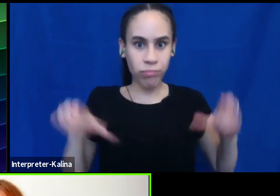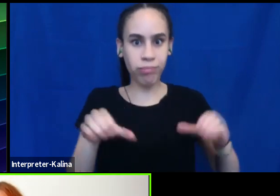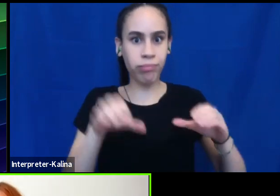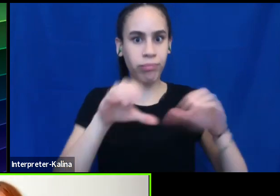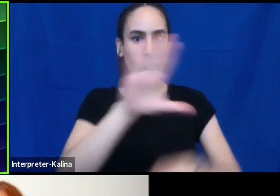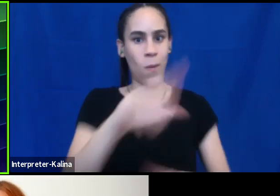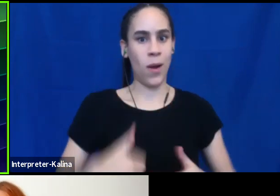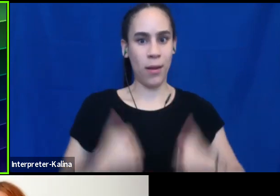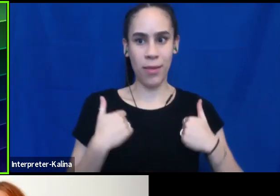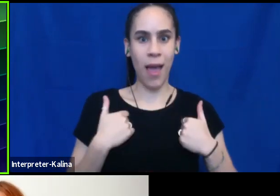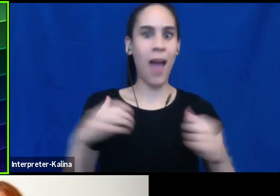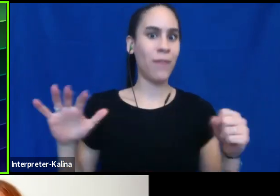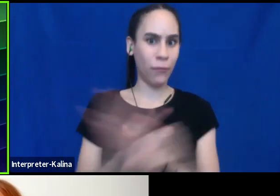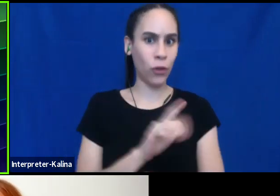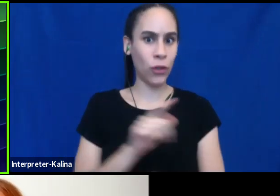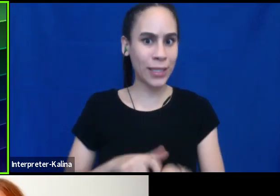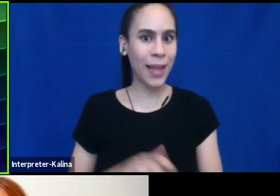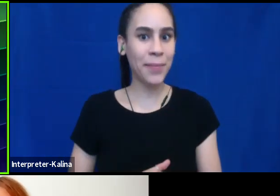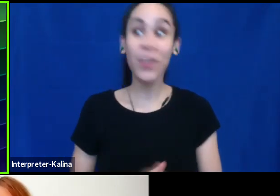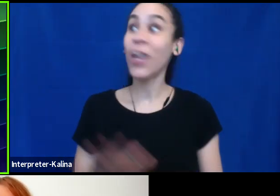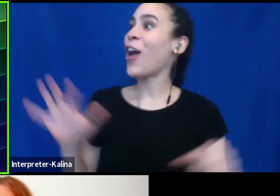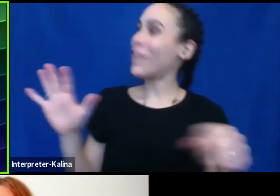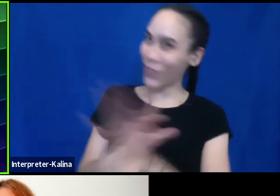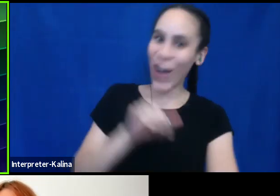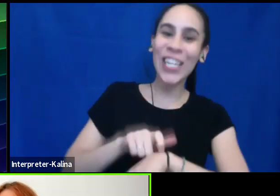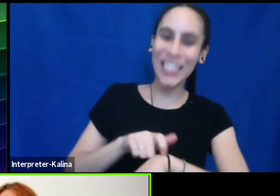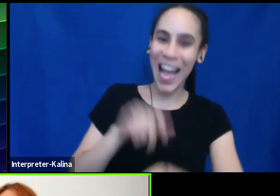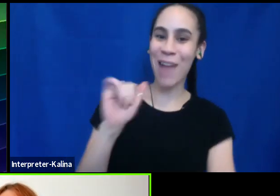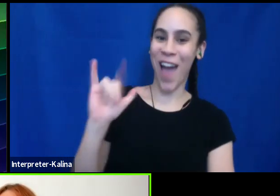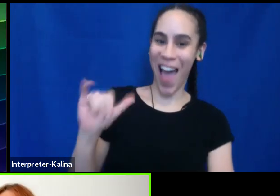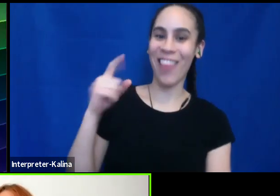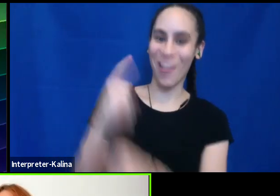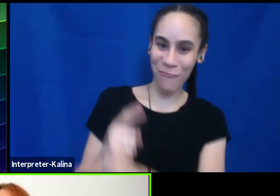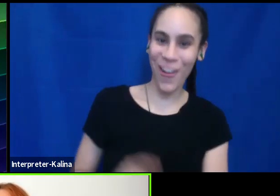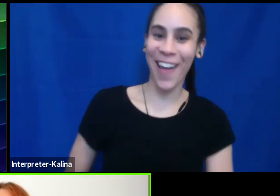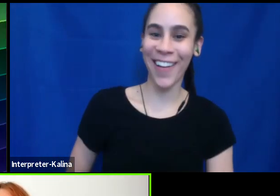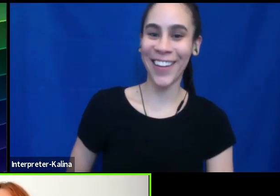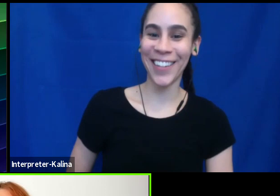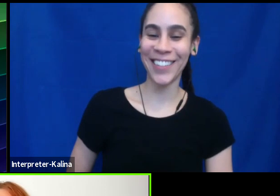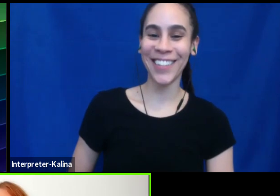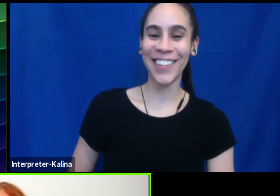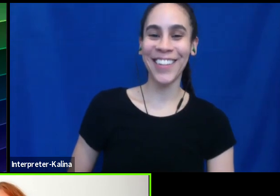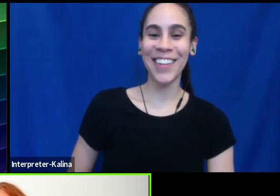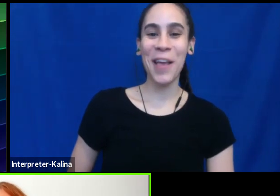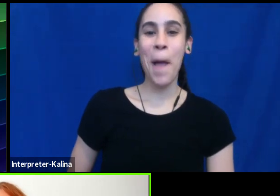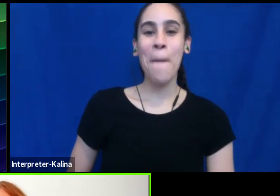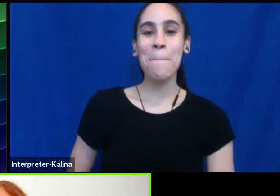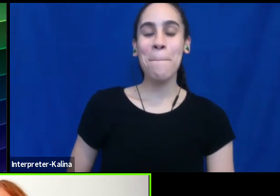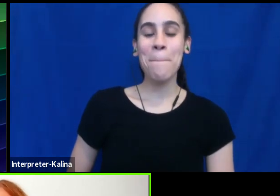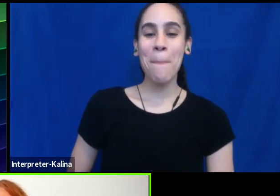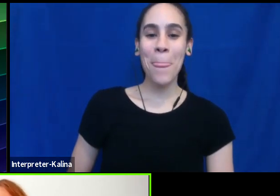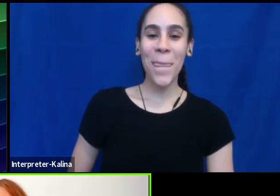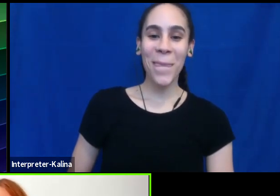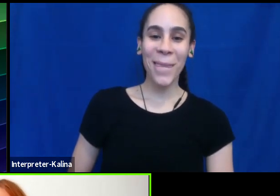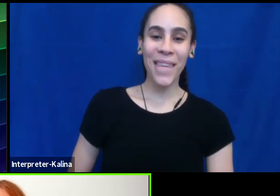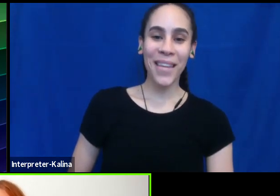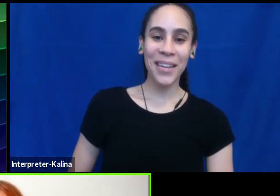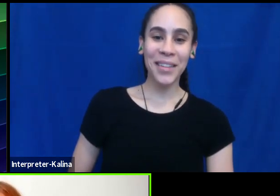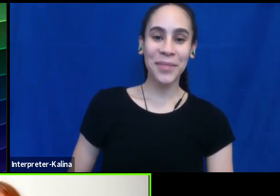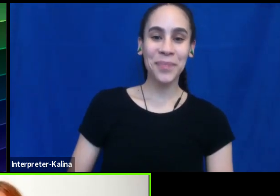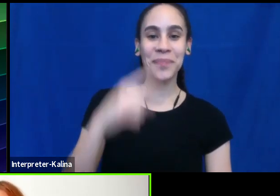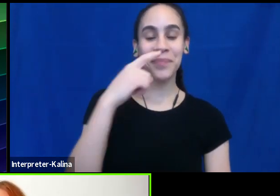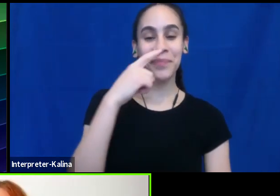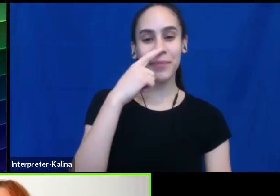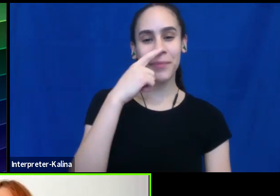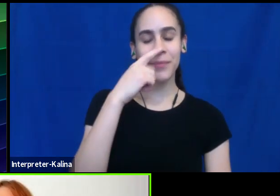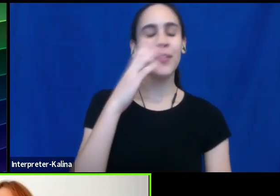right? Full-time ally. Yeah. Yeah. How do you, um, well, we might talk about this a little bit